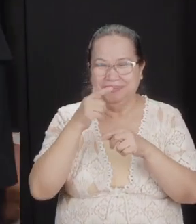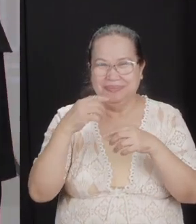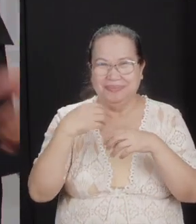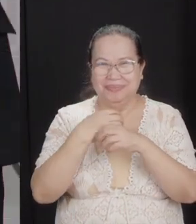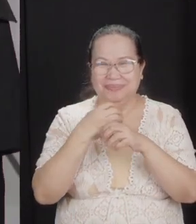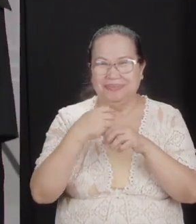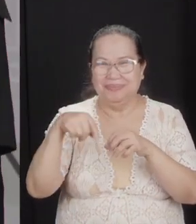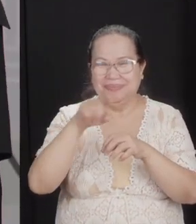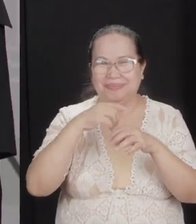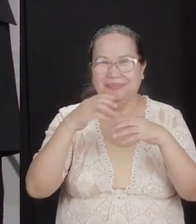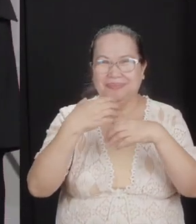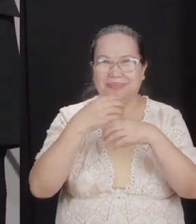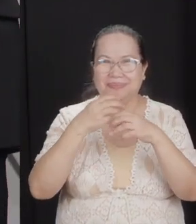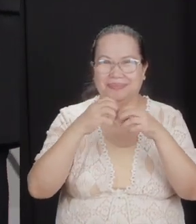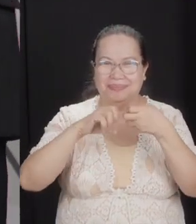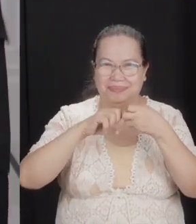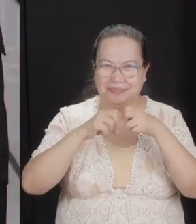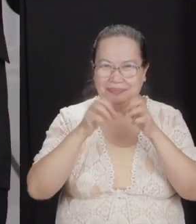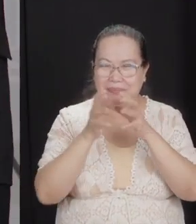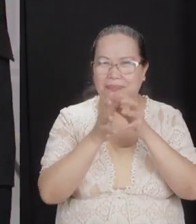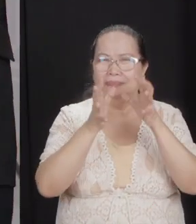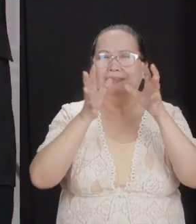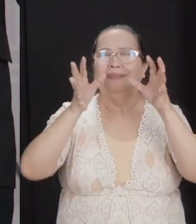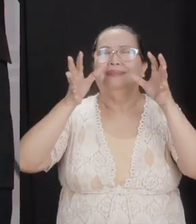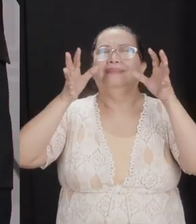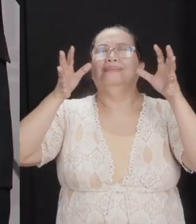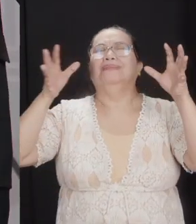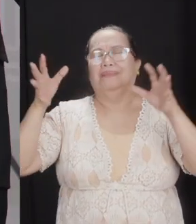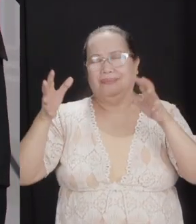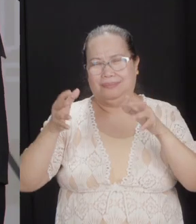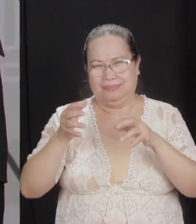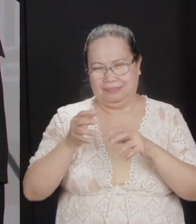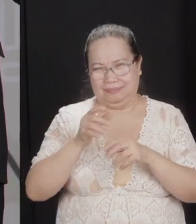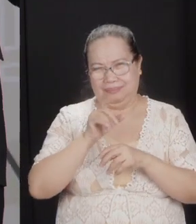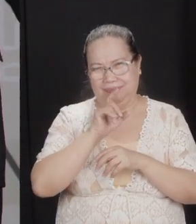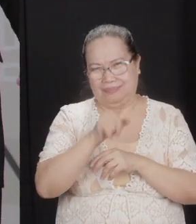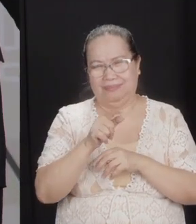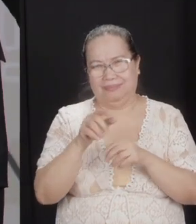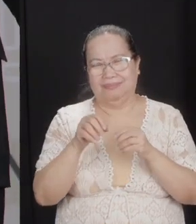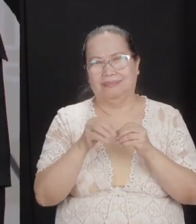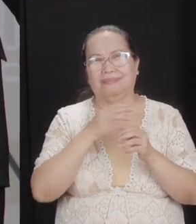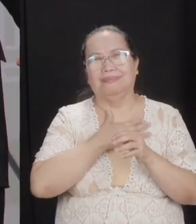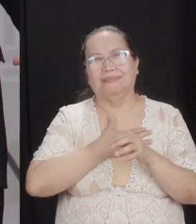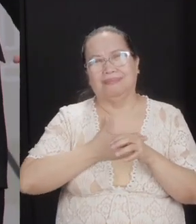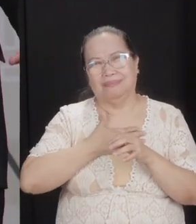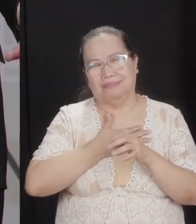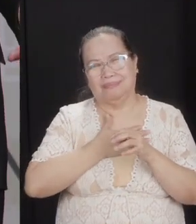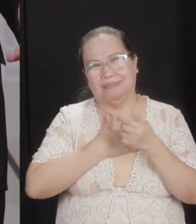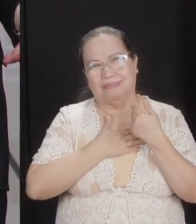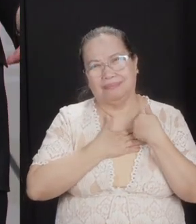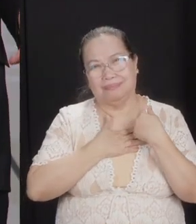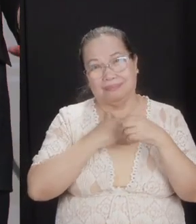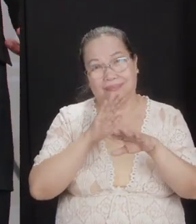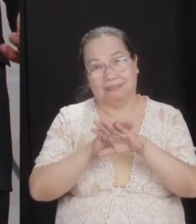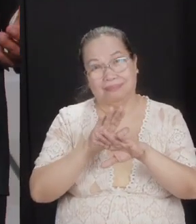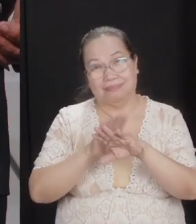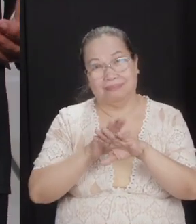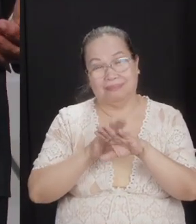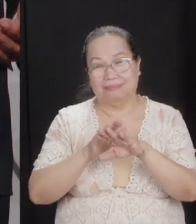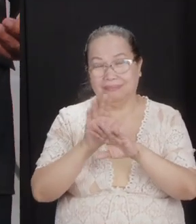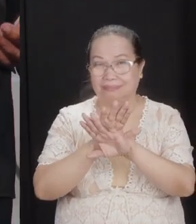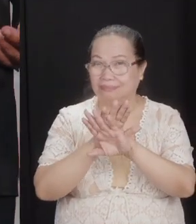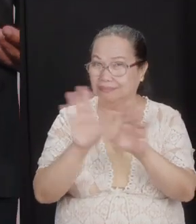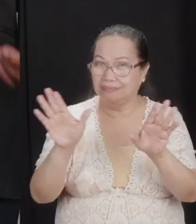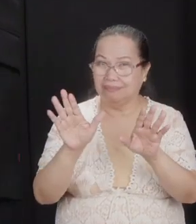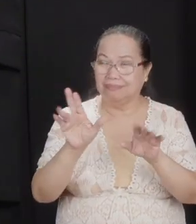the problem much bigger than it should be. And please, I will warn you repeatedly, do